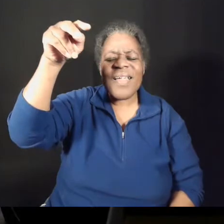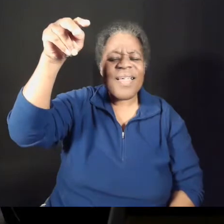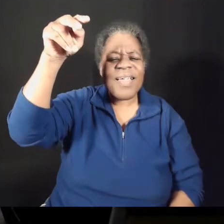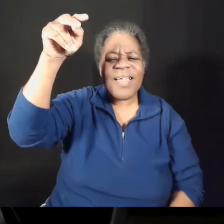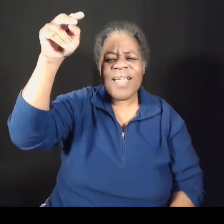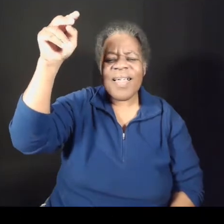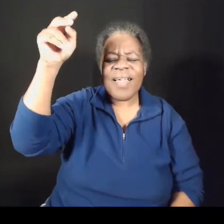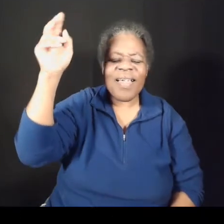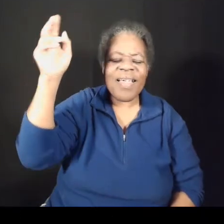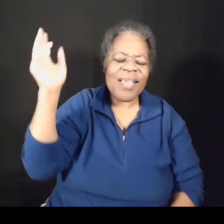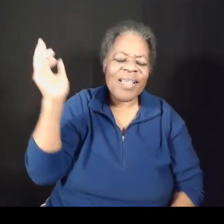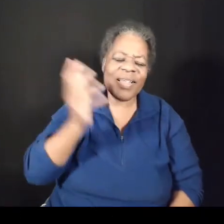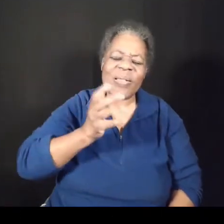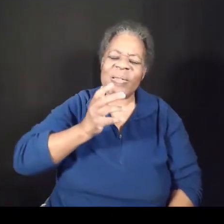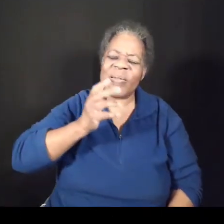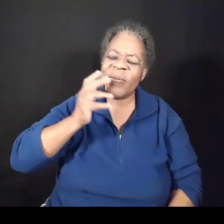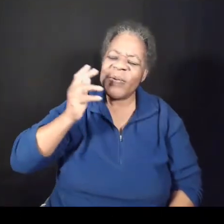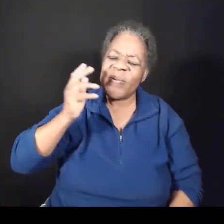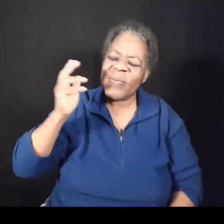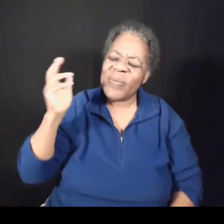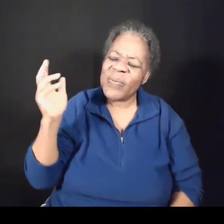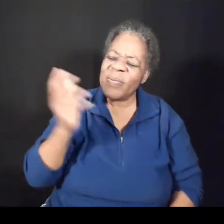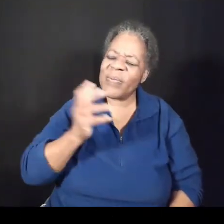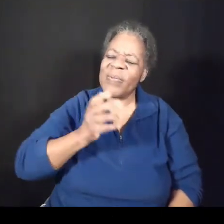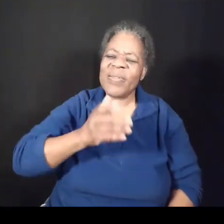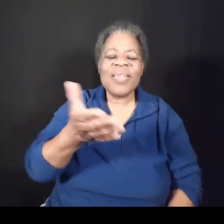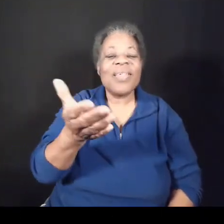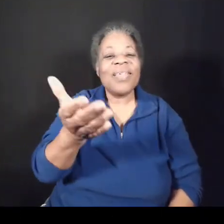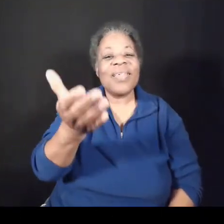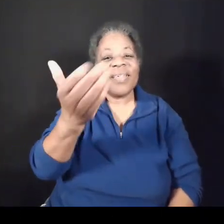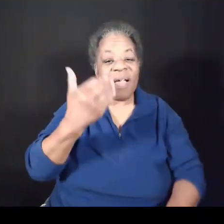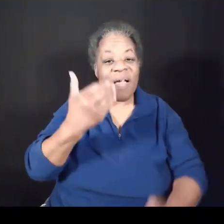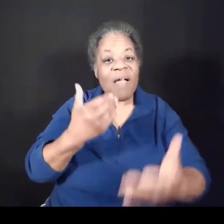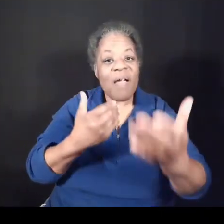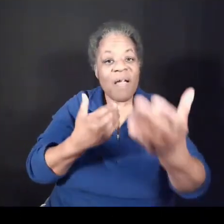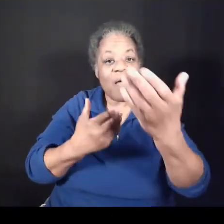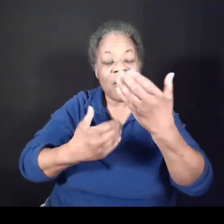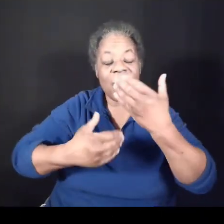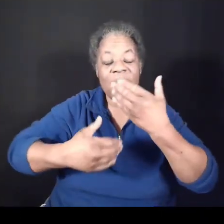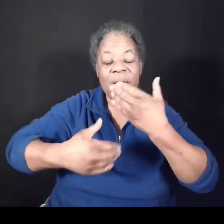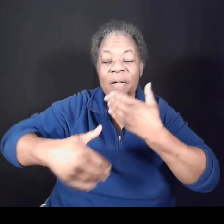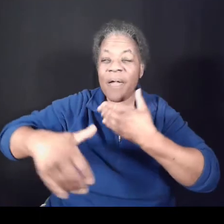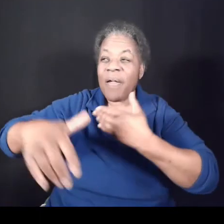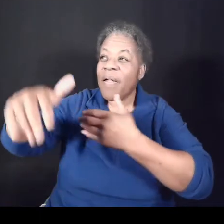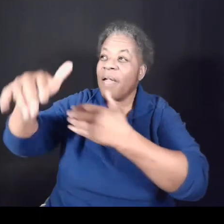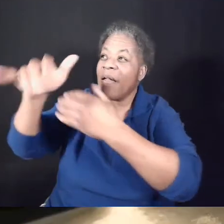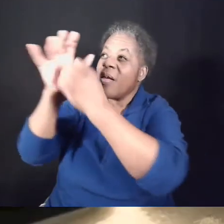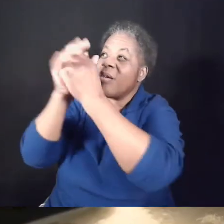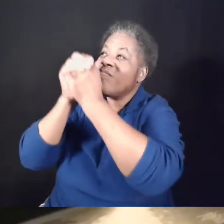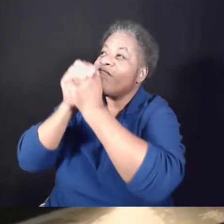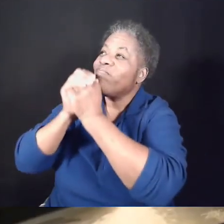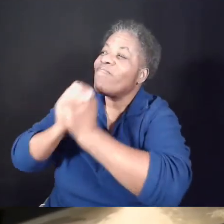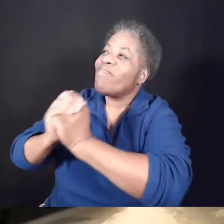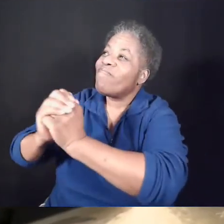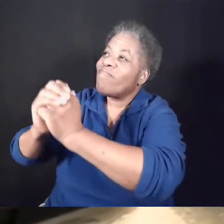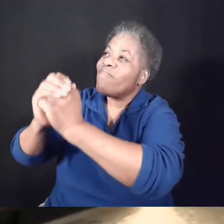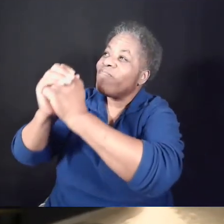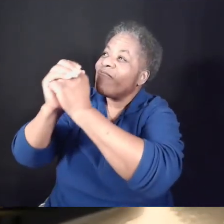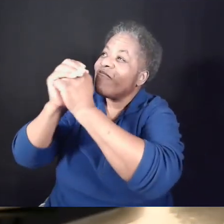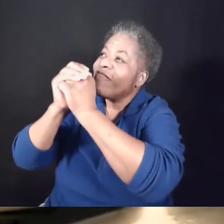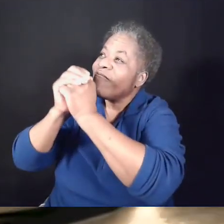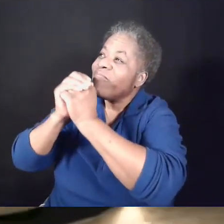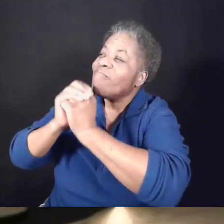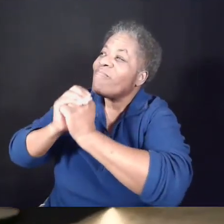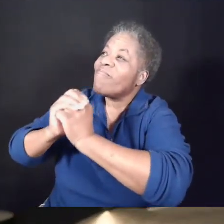Oh, come to the altar. The